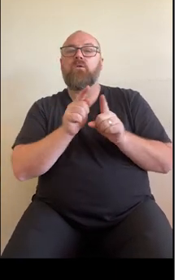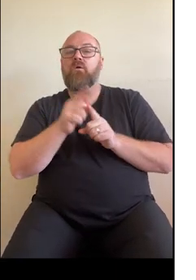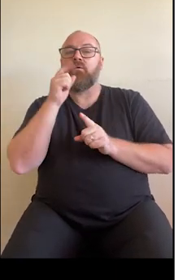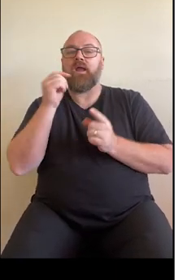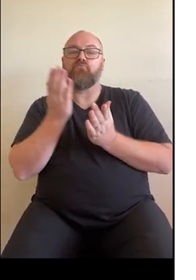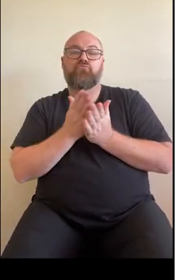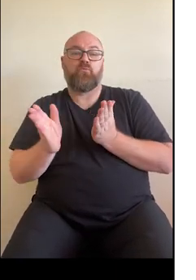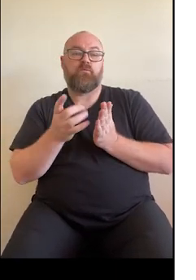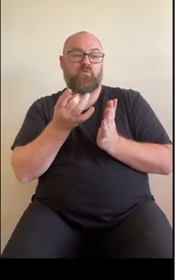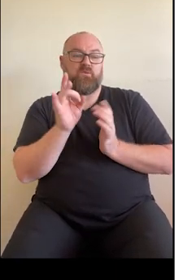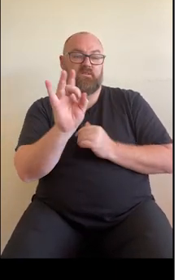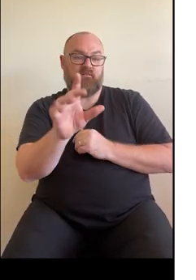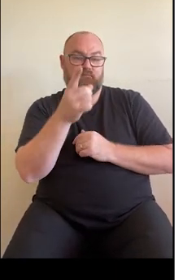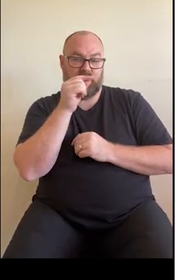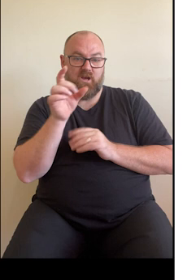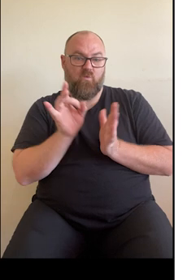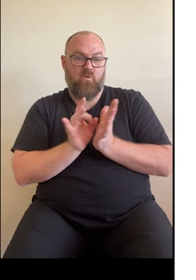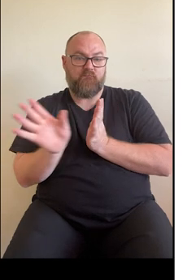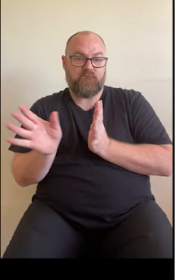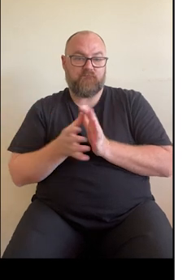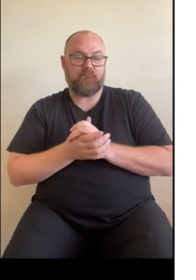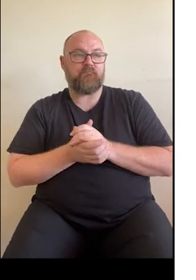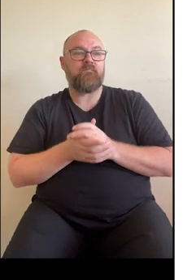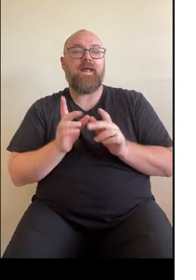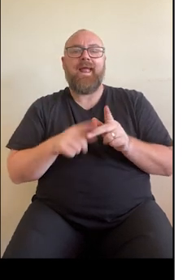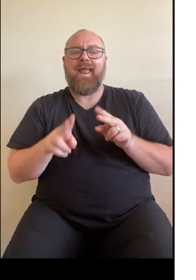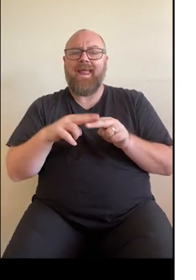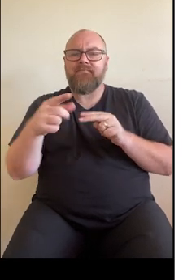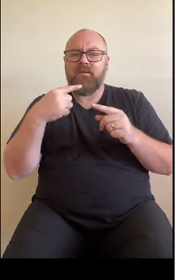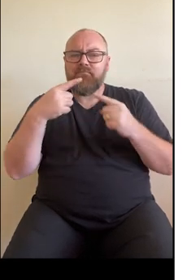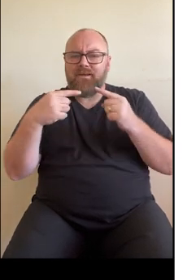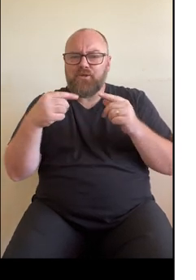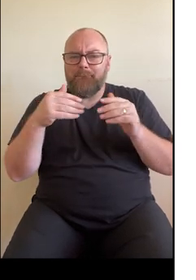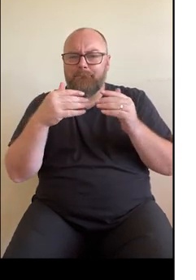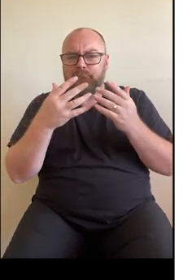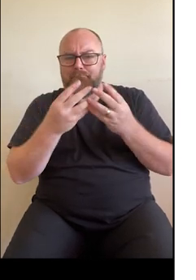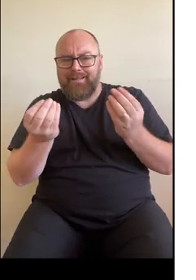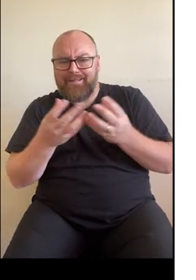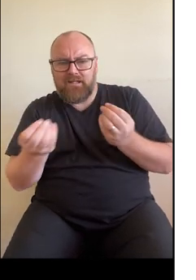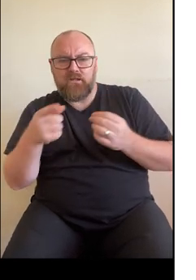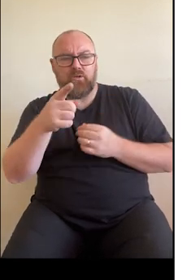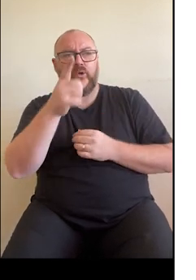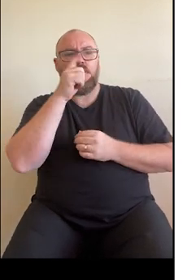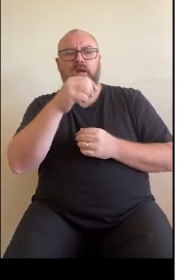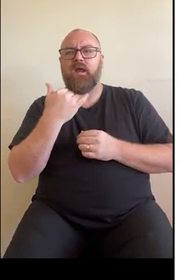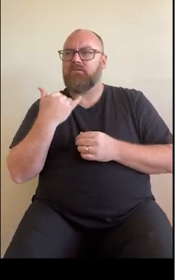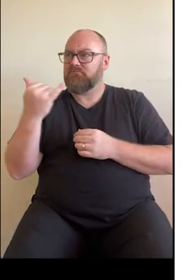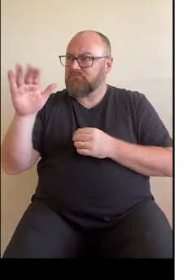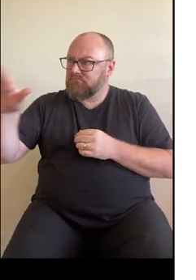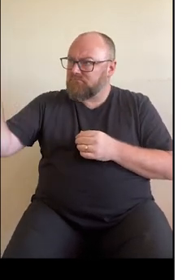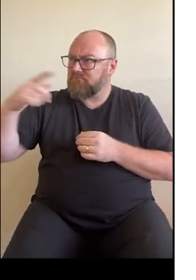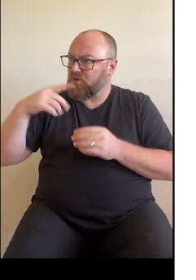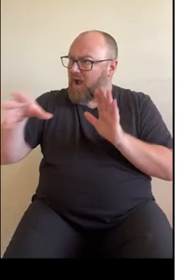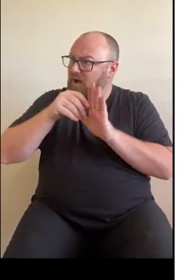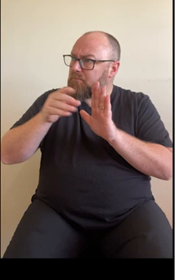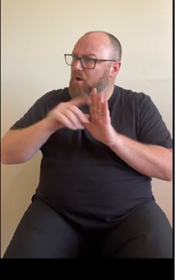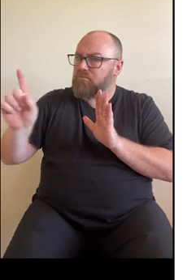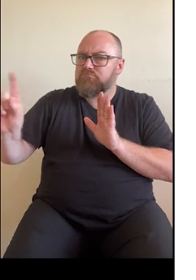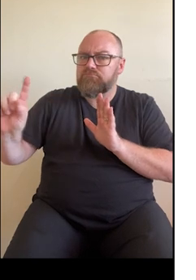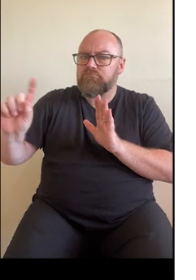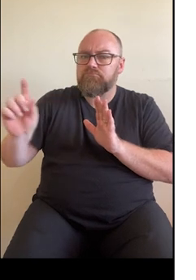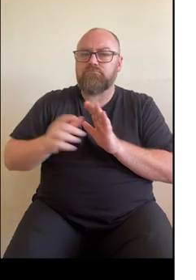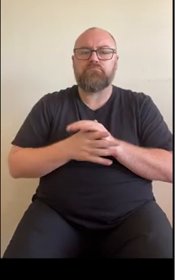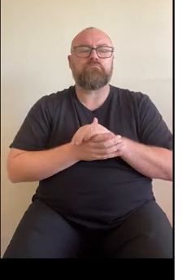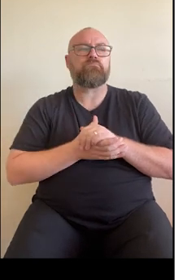document yourself. If information is missing, you need to check if your healthcare provider is uploading to my health record.